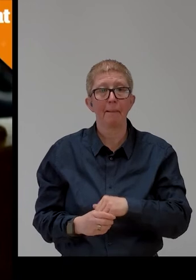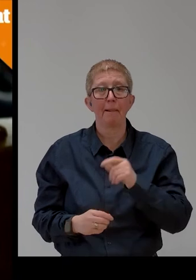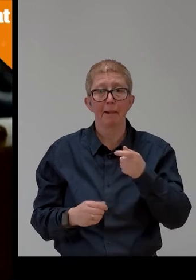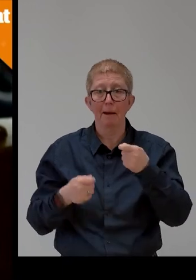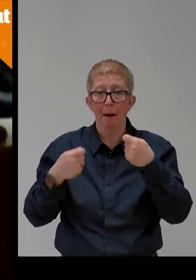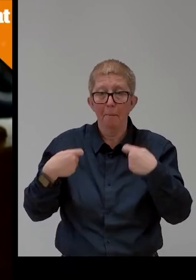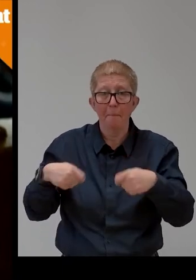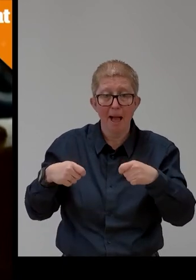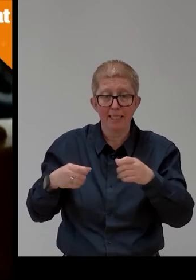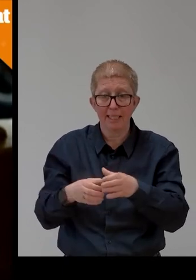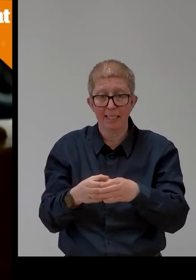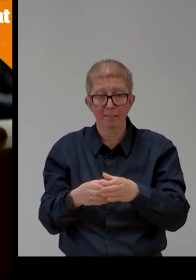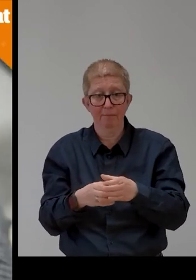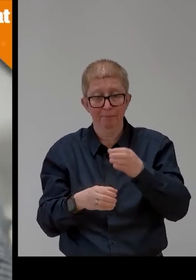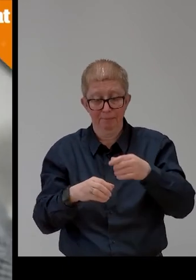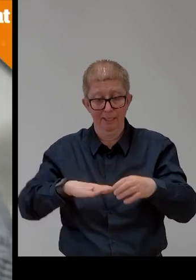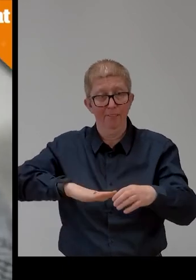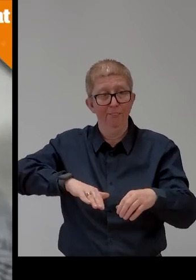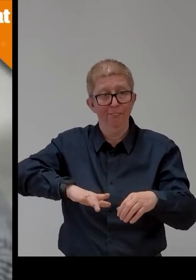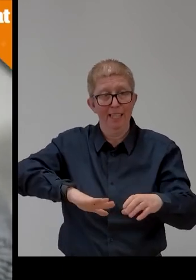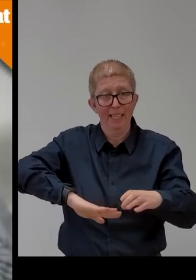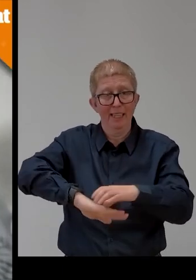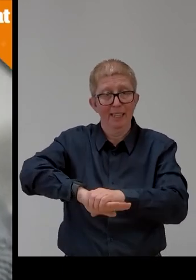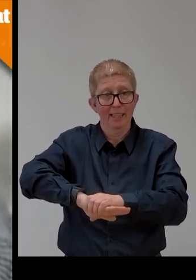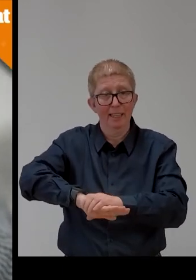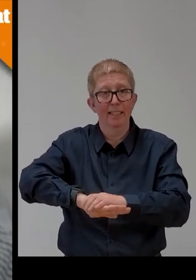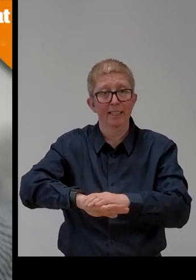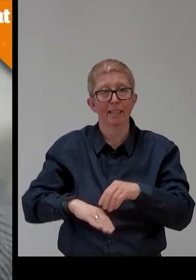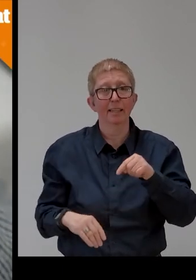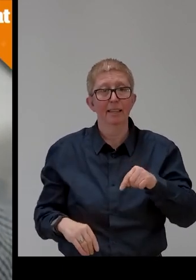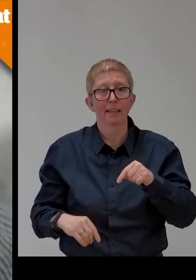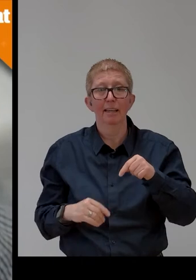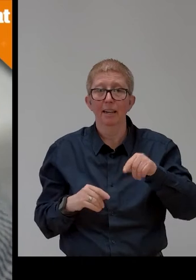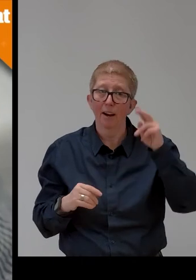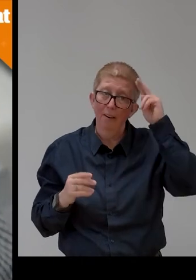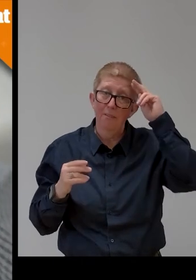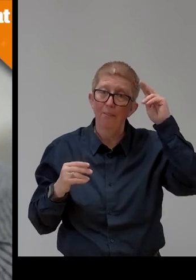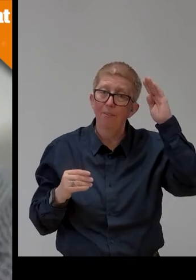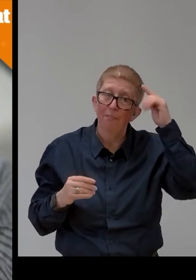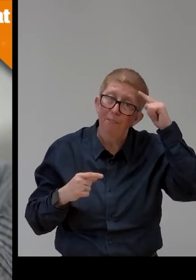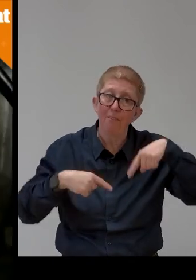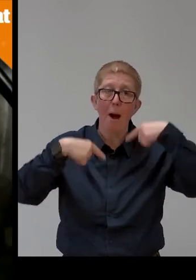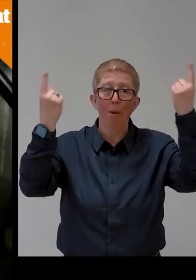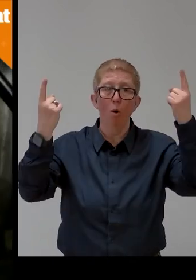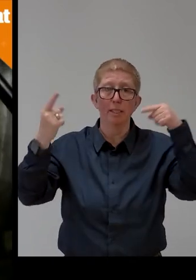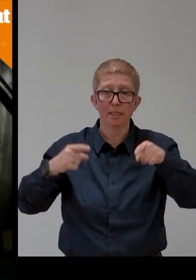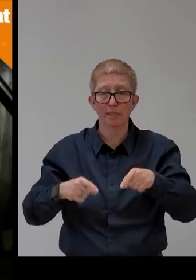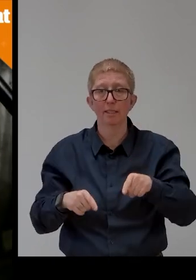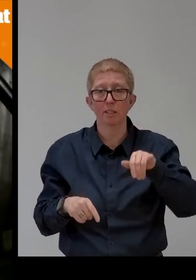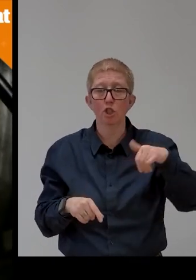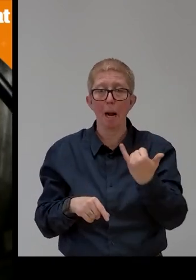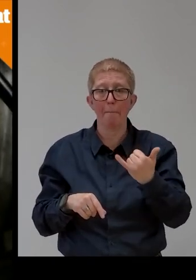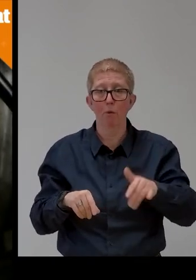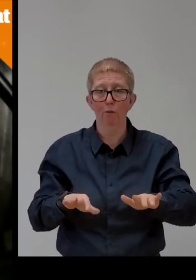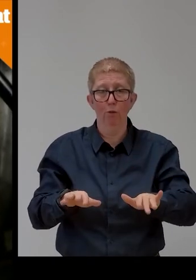also attached. The insert says this is the famous Jaipur foot. The man places two of the prostheses next to each